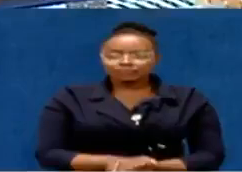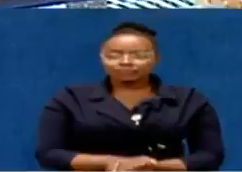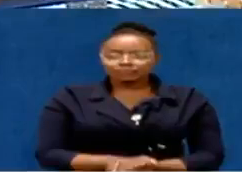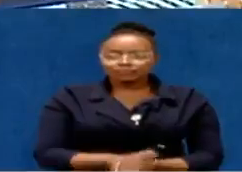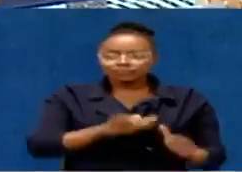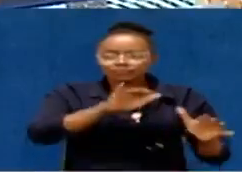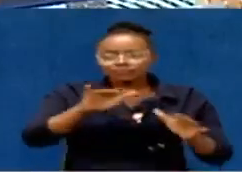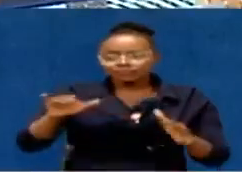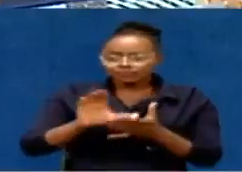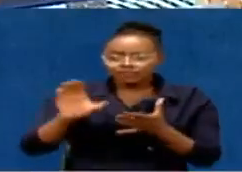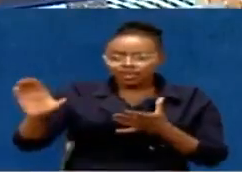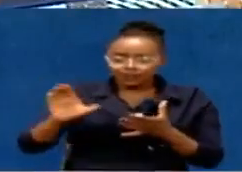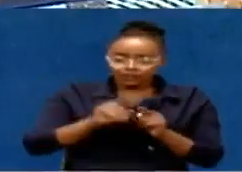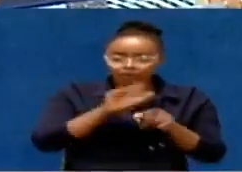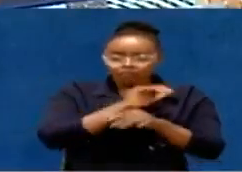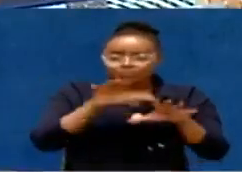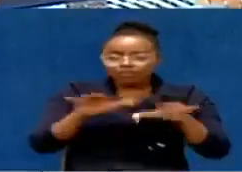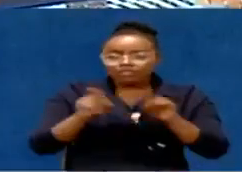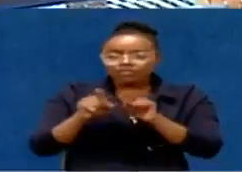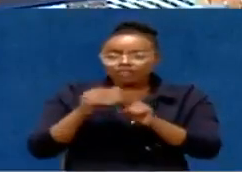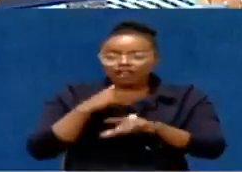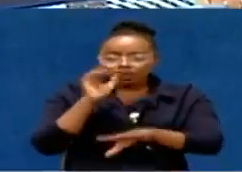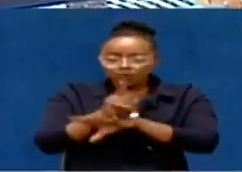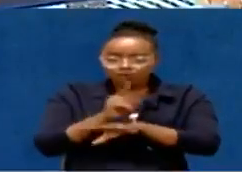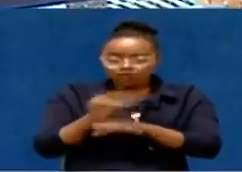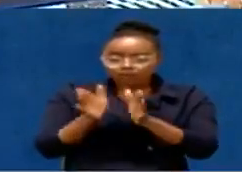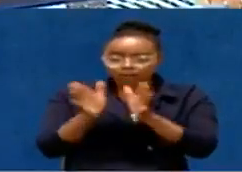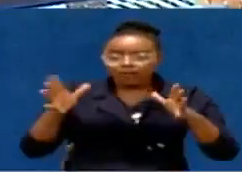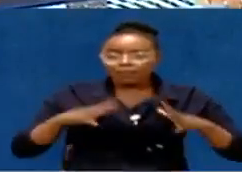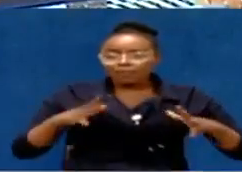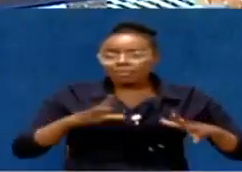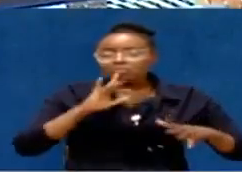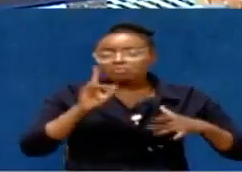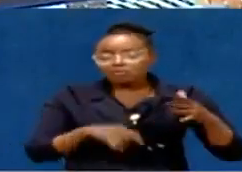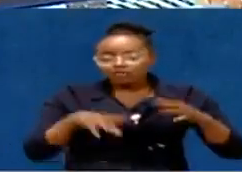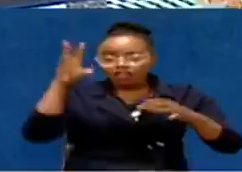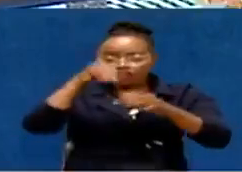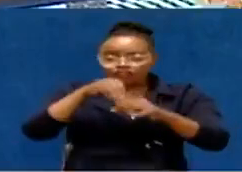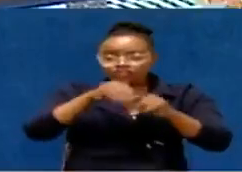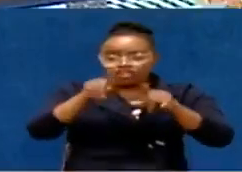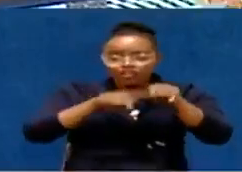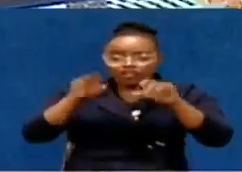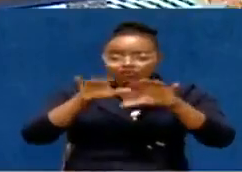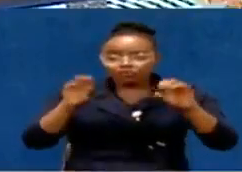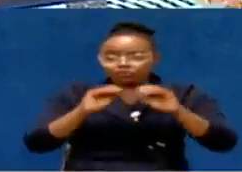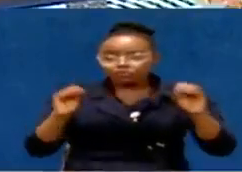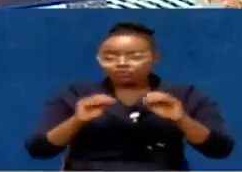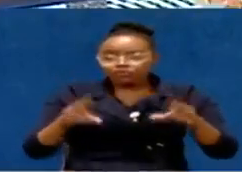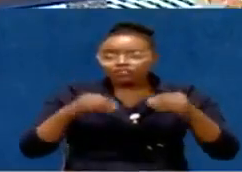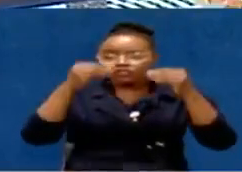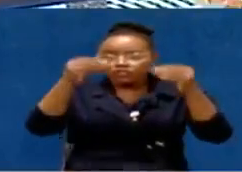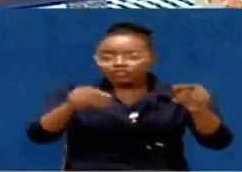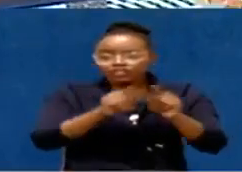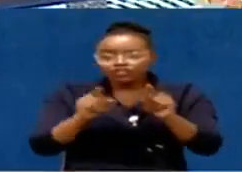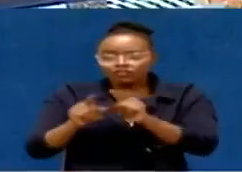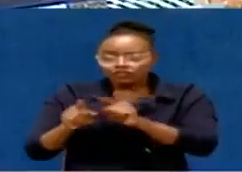Now, the Capital Markets Authority has once again warned the public against investing in unregulated products offered by